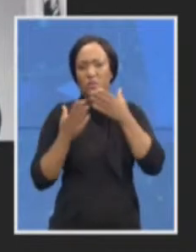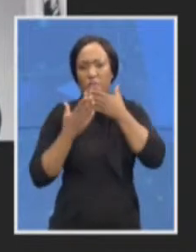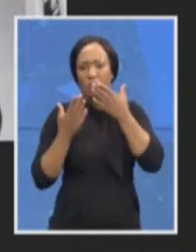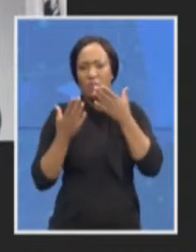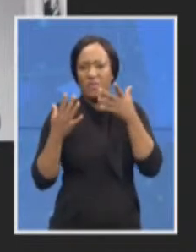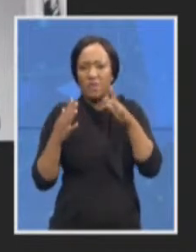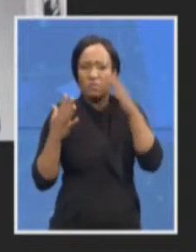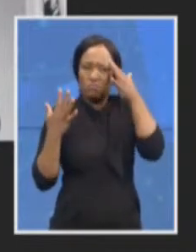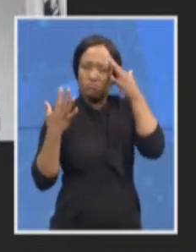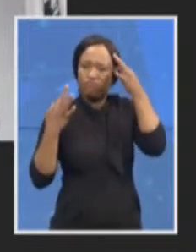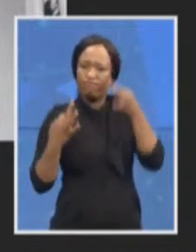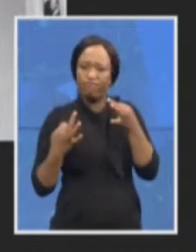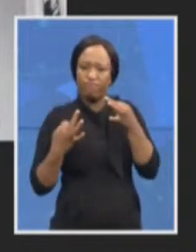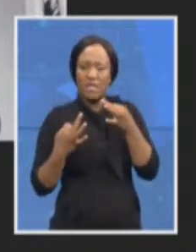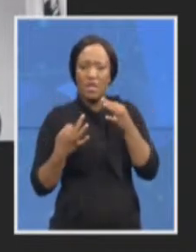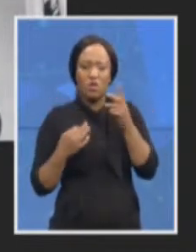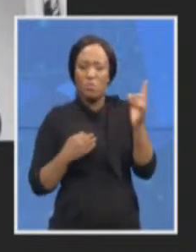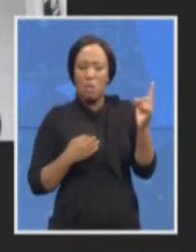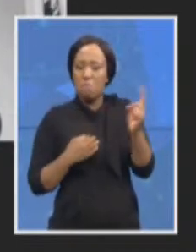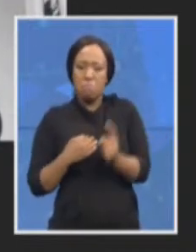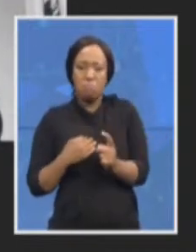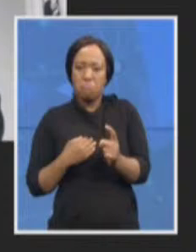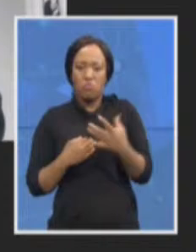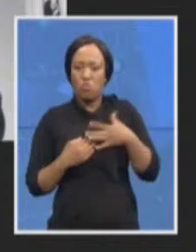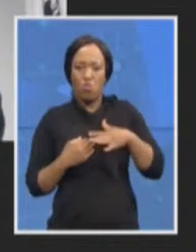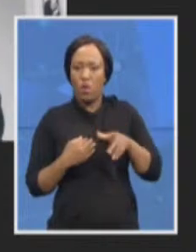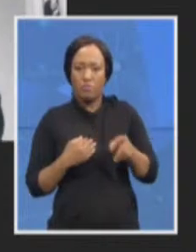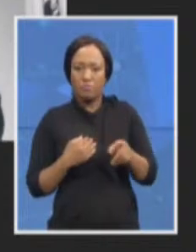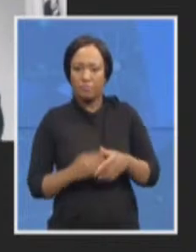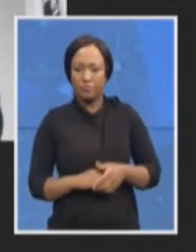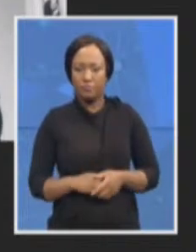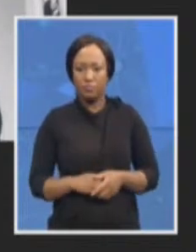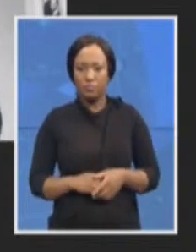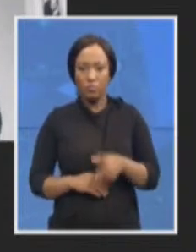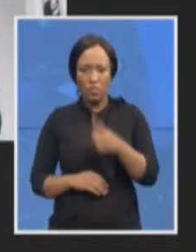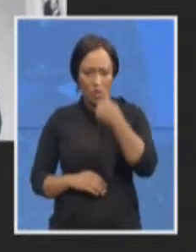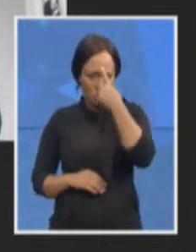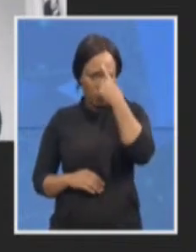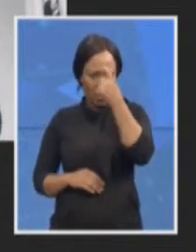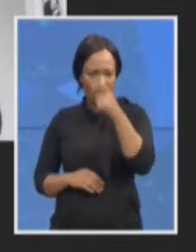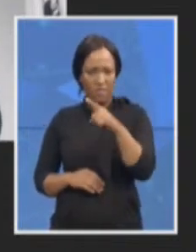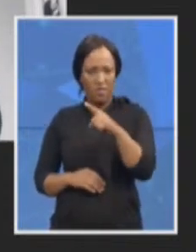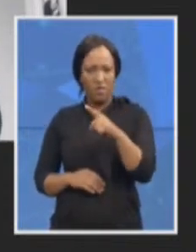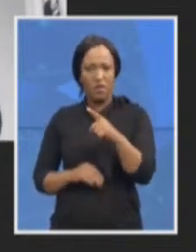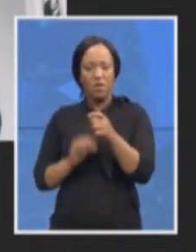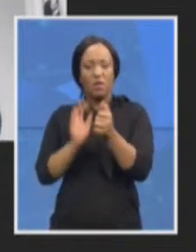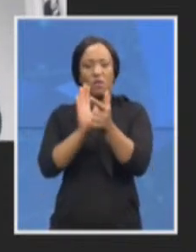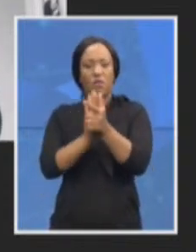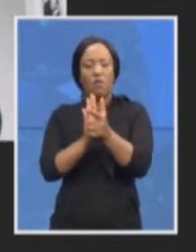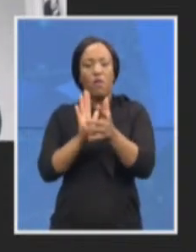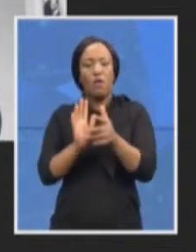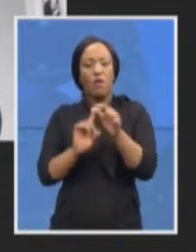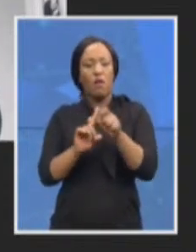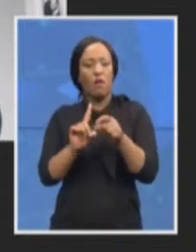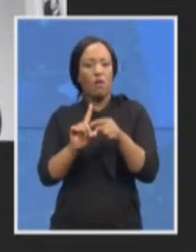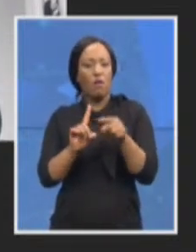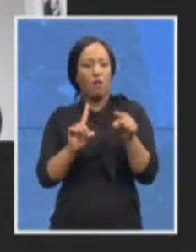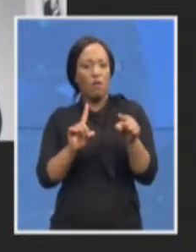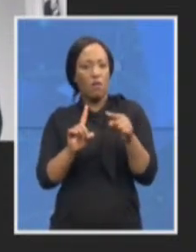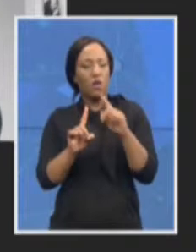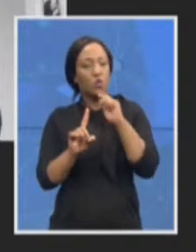do you believe that Advocate Kronia genuinely wanted to leave the NPA?